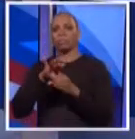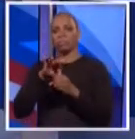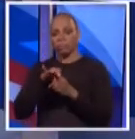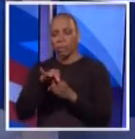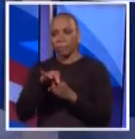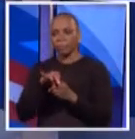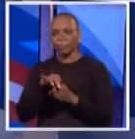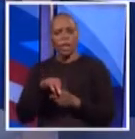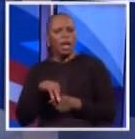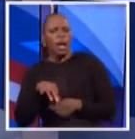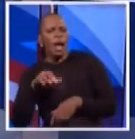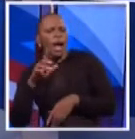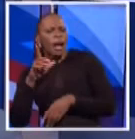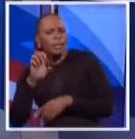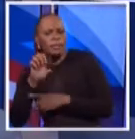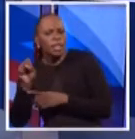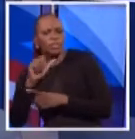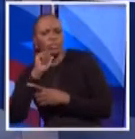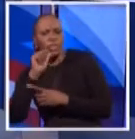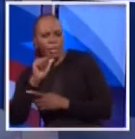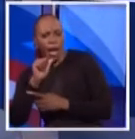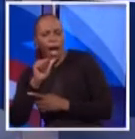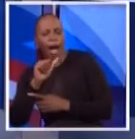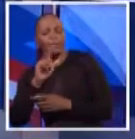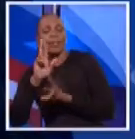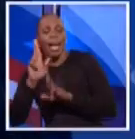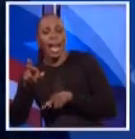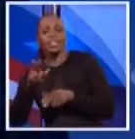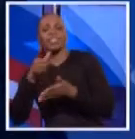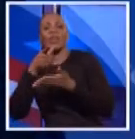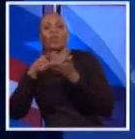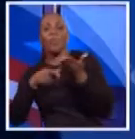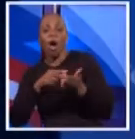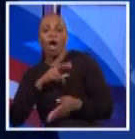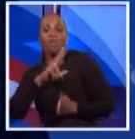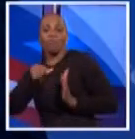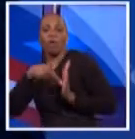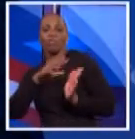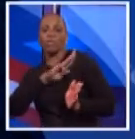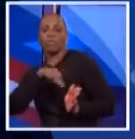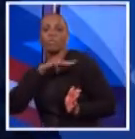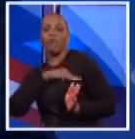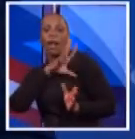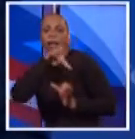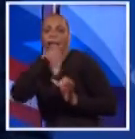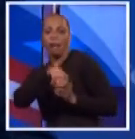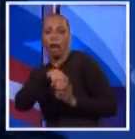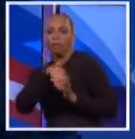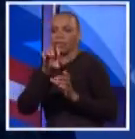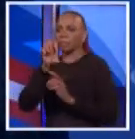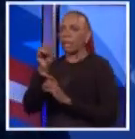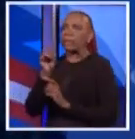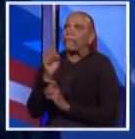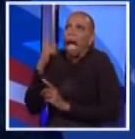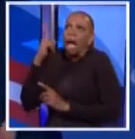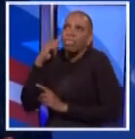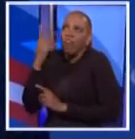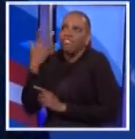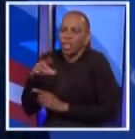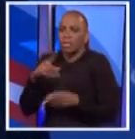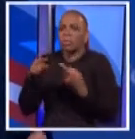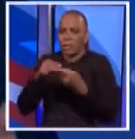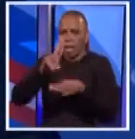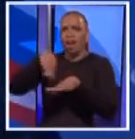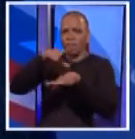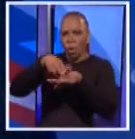think you answered her specific question, which is what role does morality play in public service? It plays a huge role. I'm sorry, I thought I did at the top one. I said, of